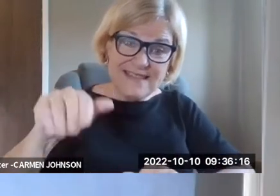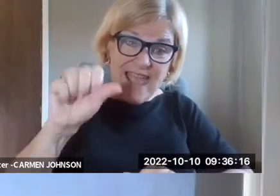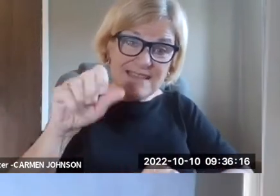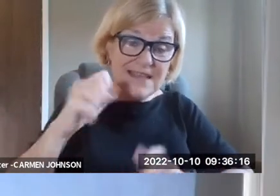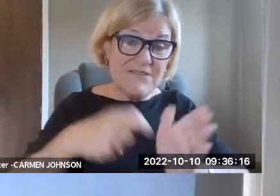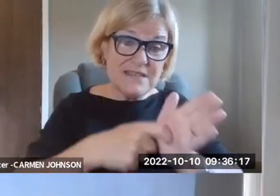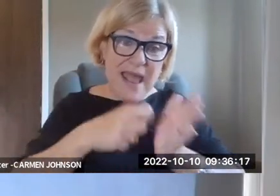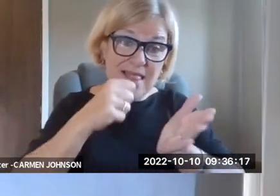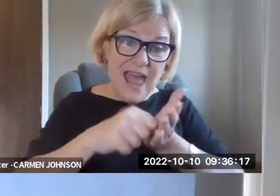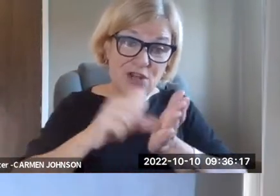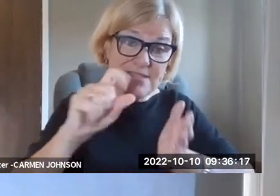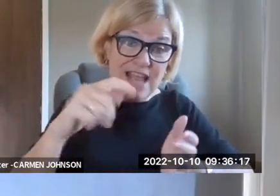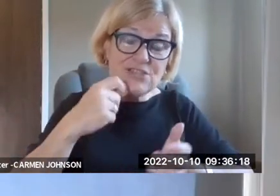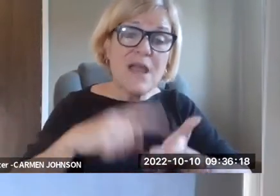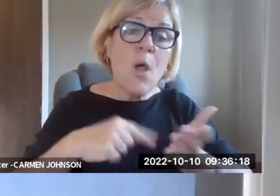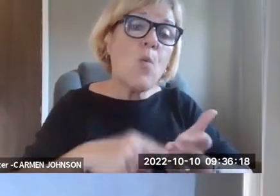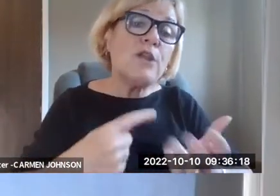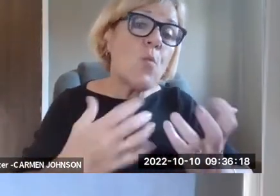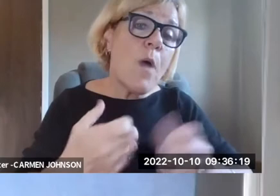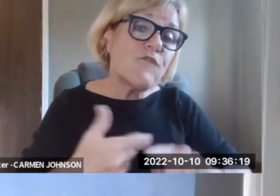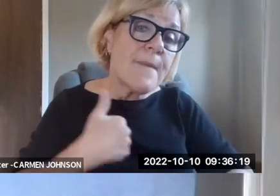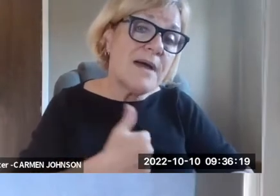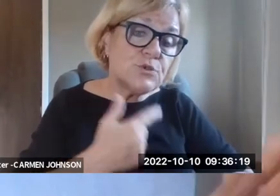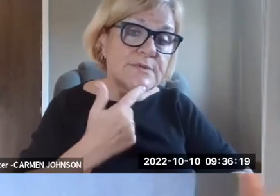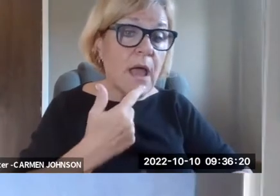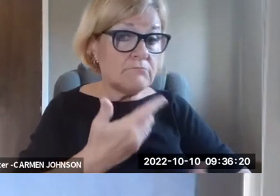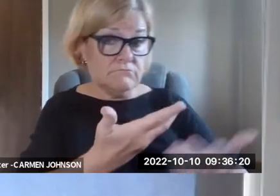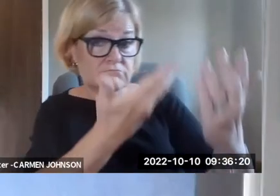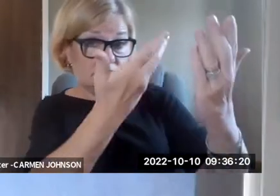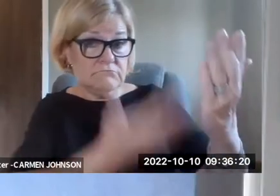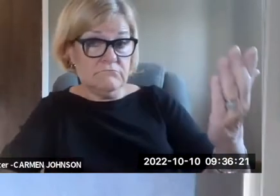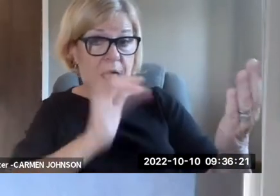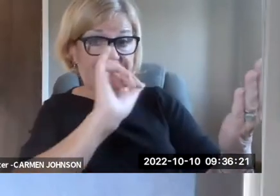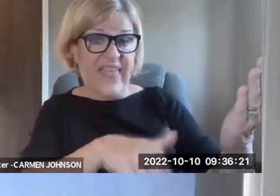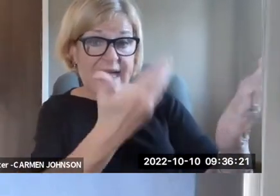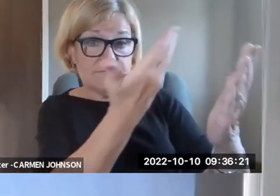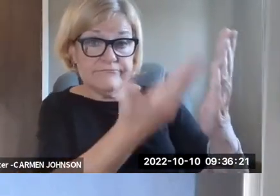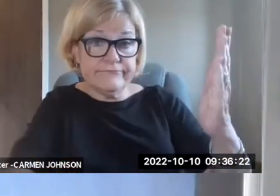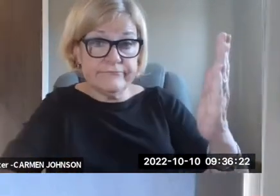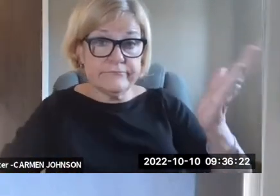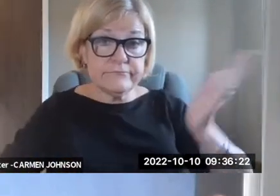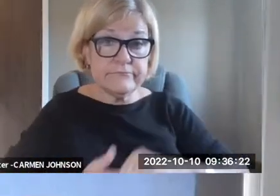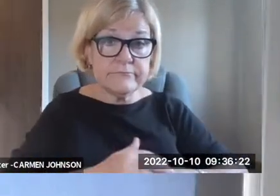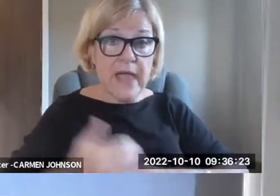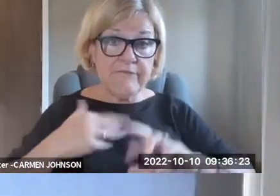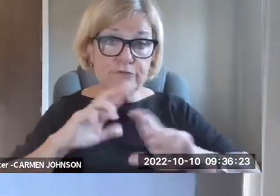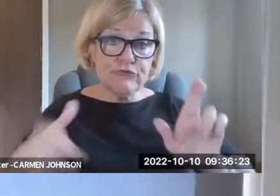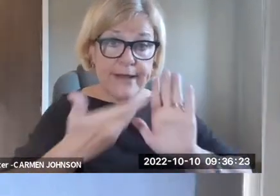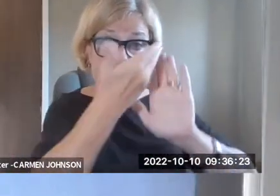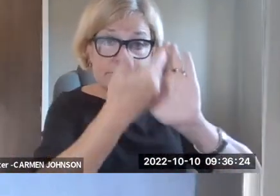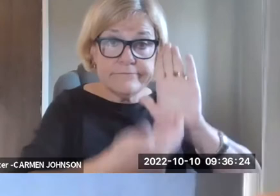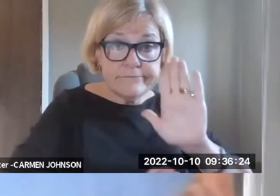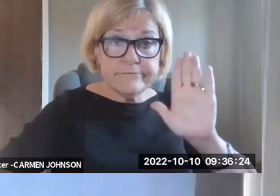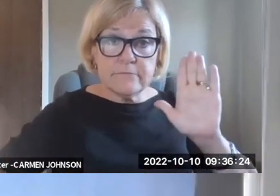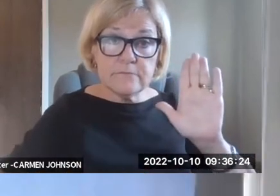be doing that on their own with all due respect, but it would have been great at, in each of these cases at that demand letter stage, where they say, what do you want us to